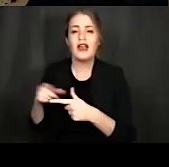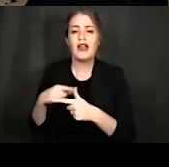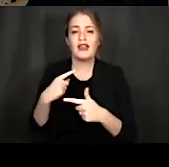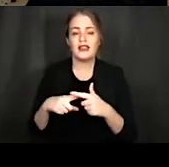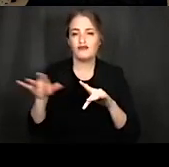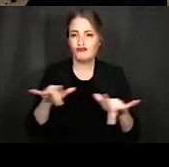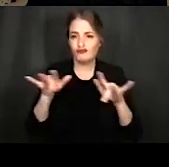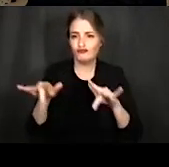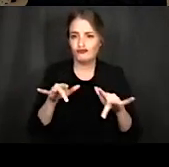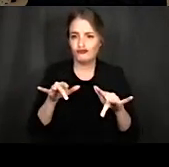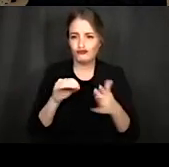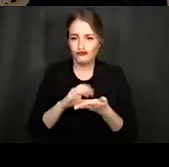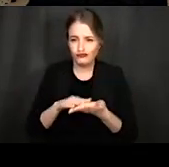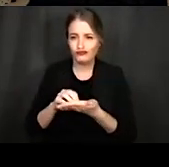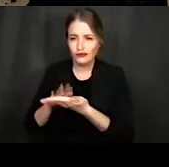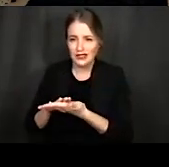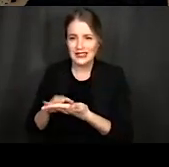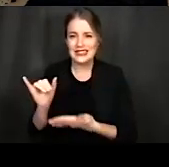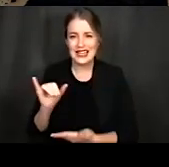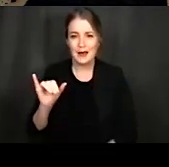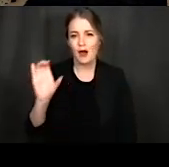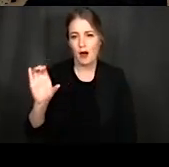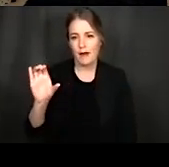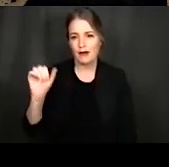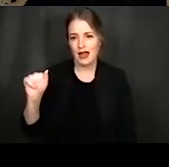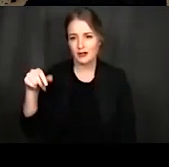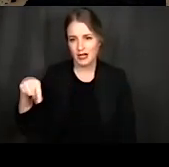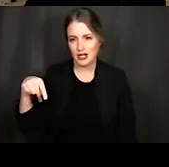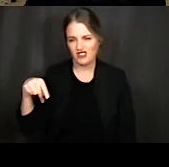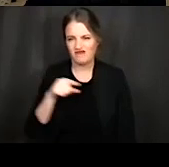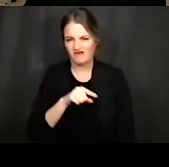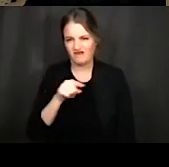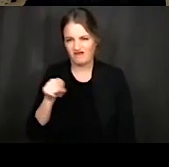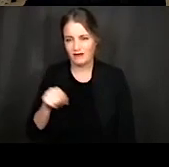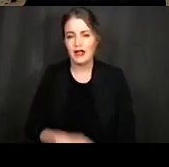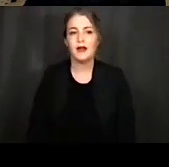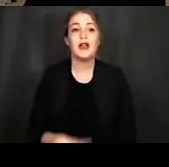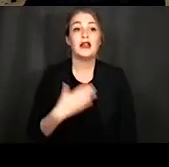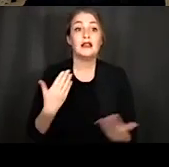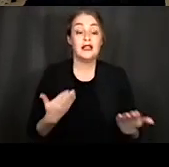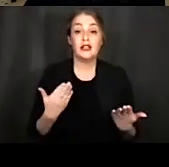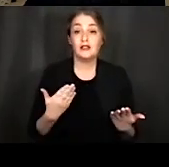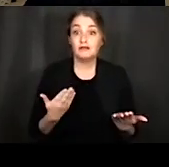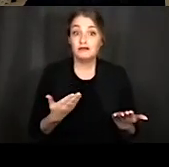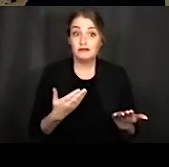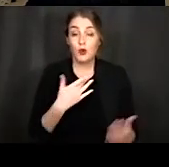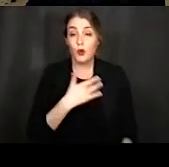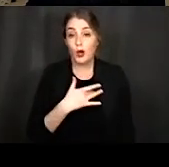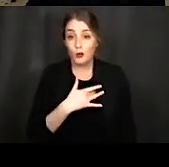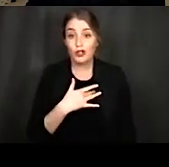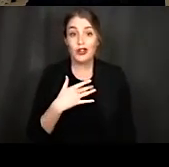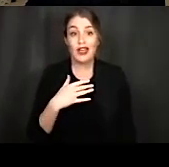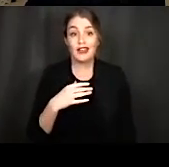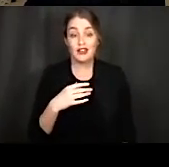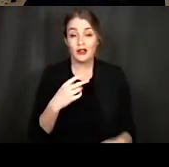that same compound action potential. So here we can appreciate that the response those two waveforms in